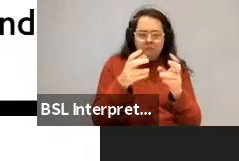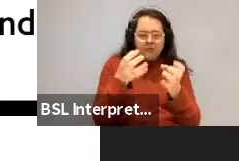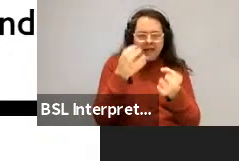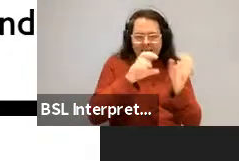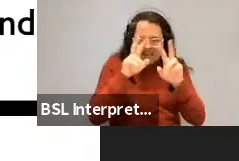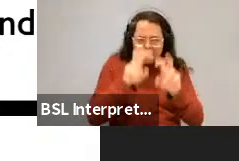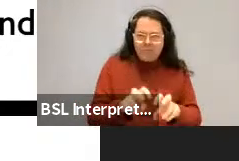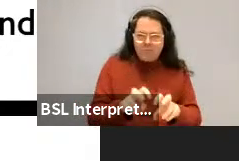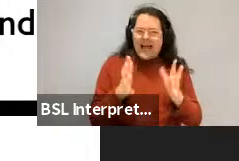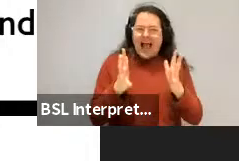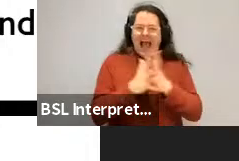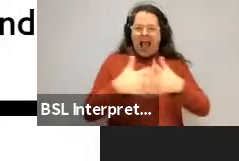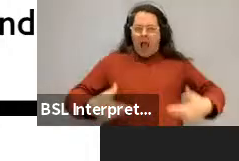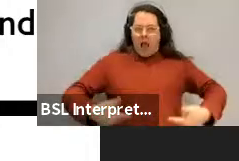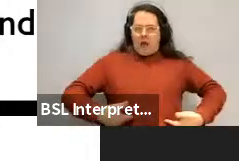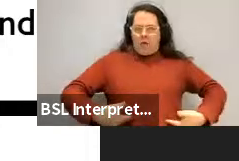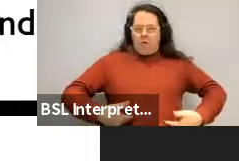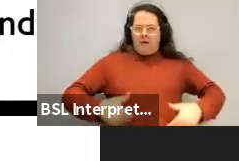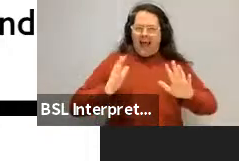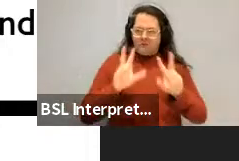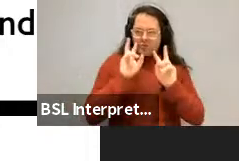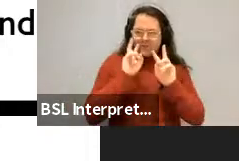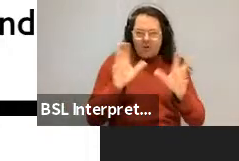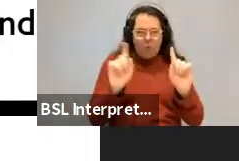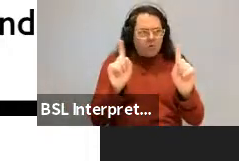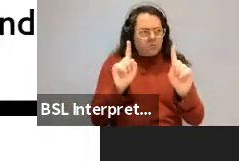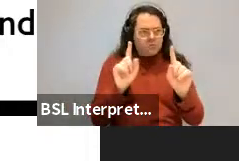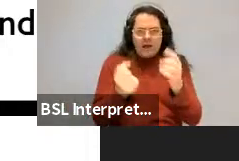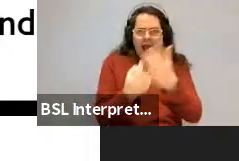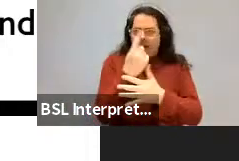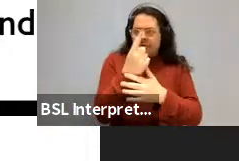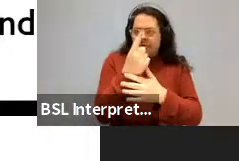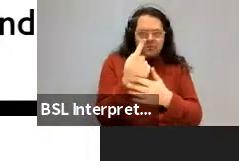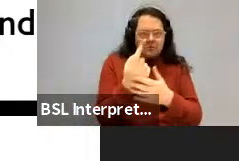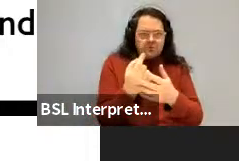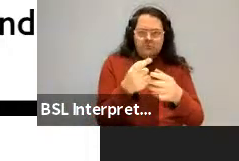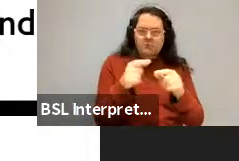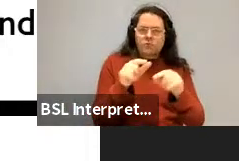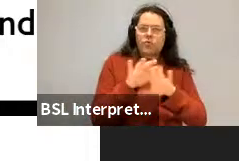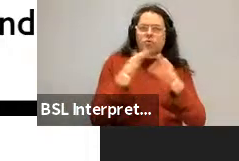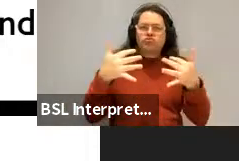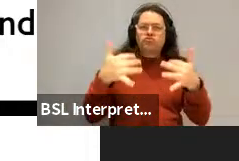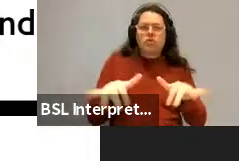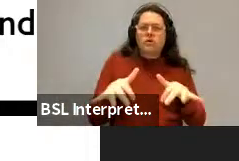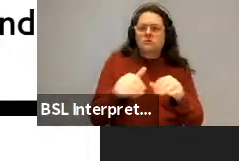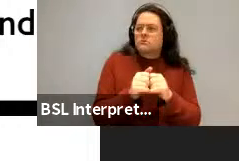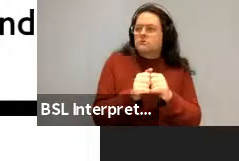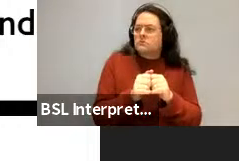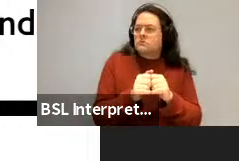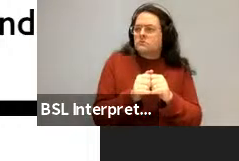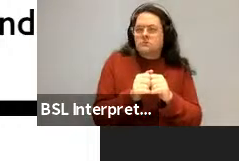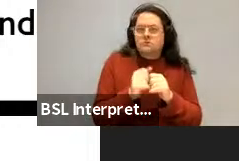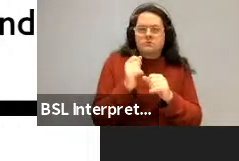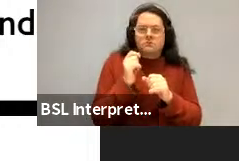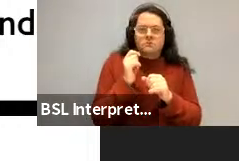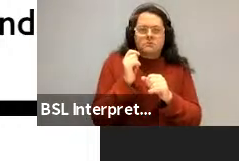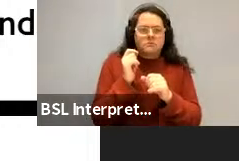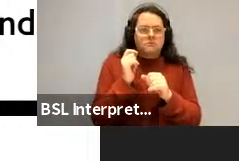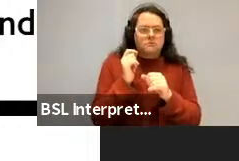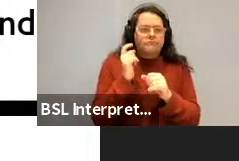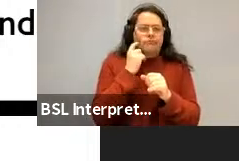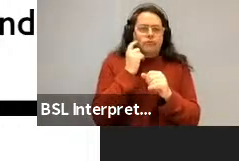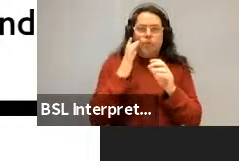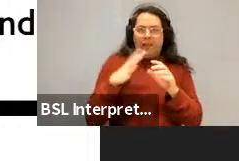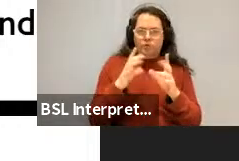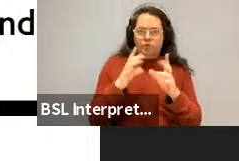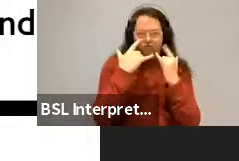to have an intuition about interactions. Like these are like bigger differences than, you know, the, the, you know, super, super linear, as we're talking about, you need an